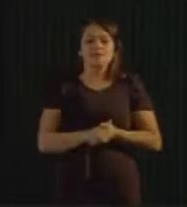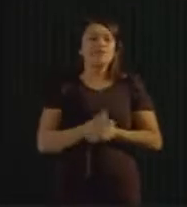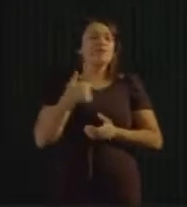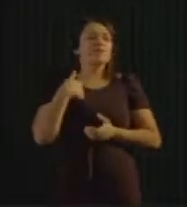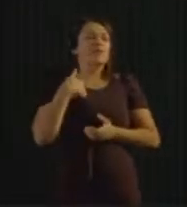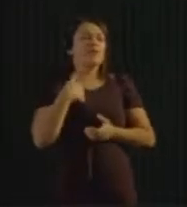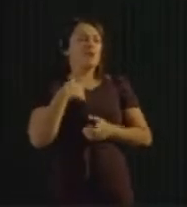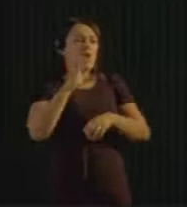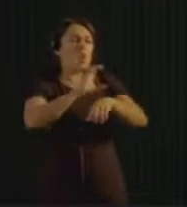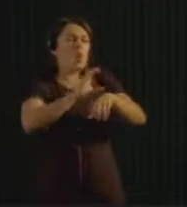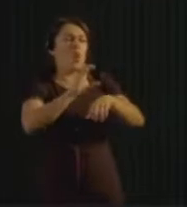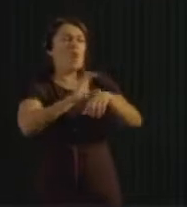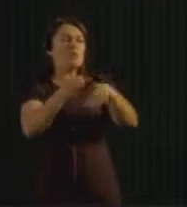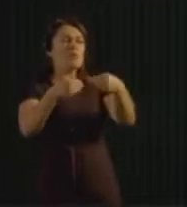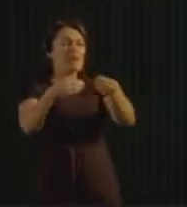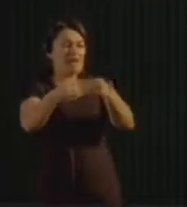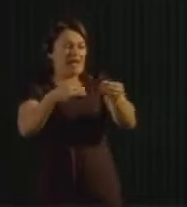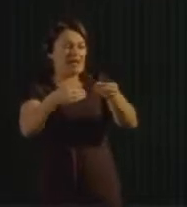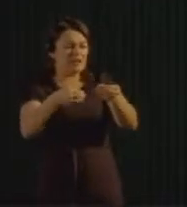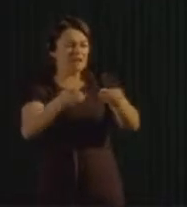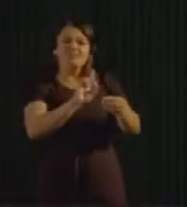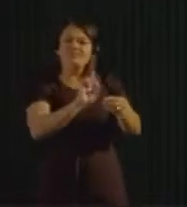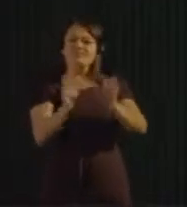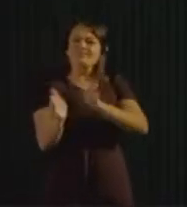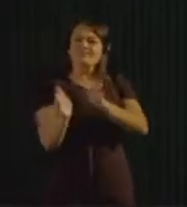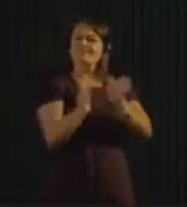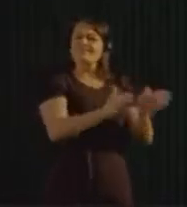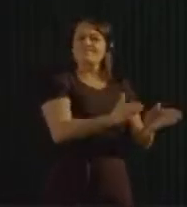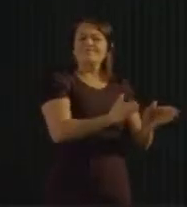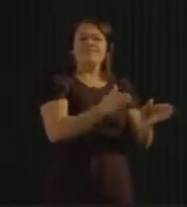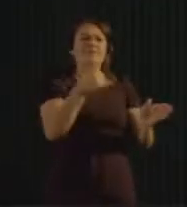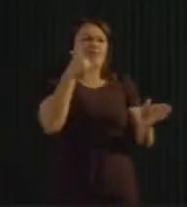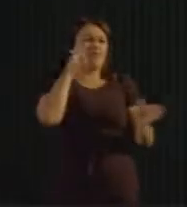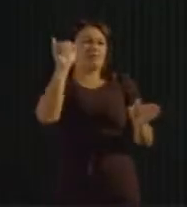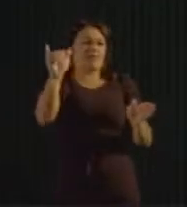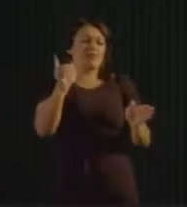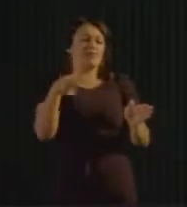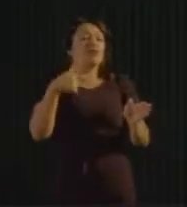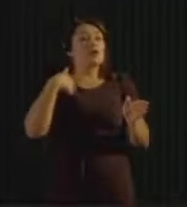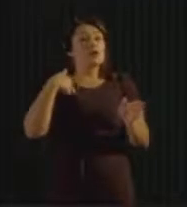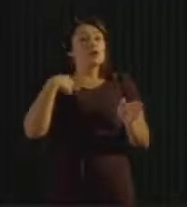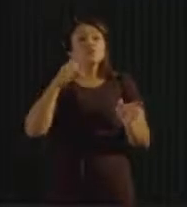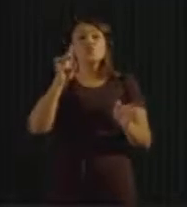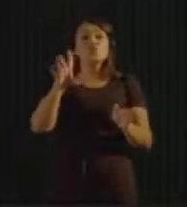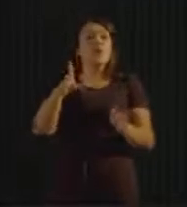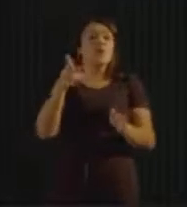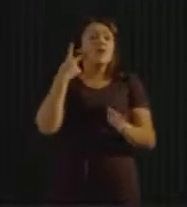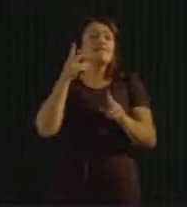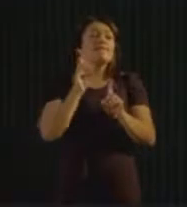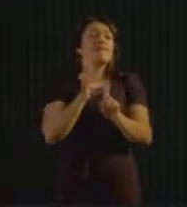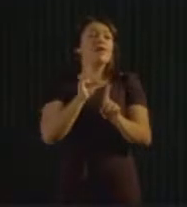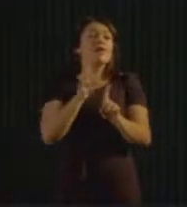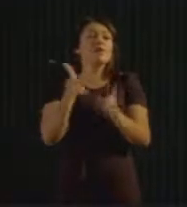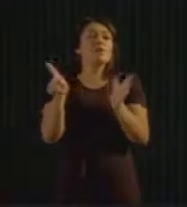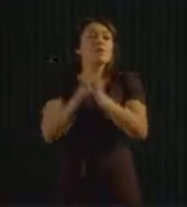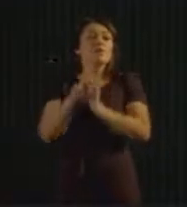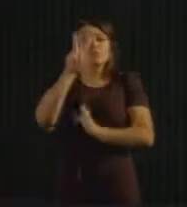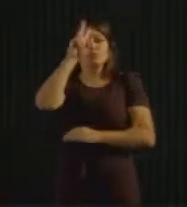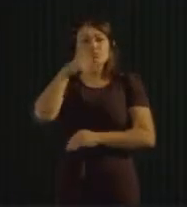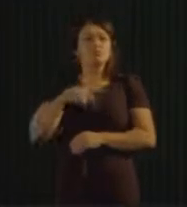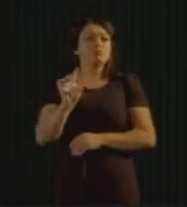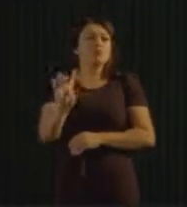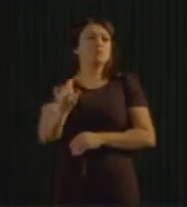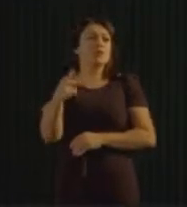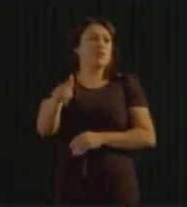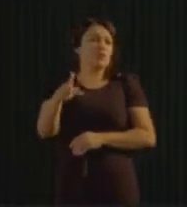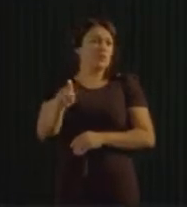Have your own cup, use porcelain, refuse to take the plastic or paper cup. Very easy. That's a small step. But it is important. It